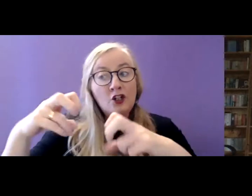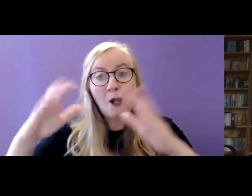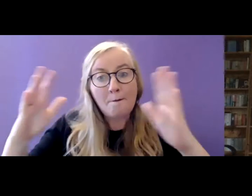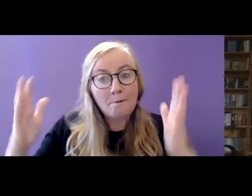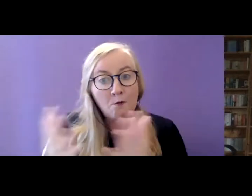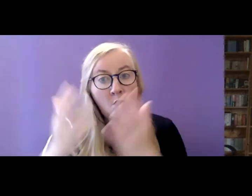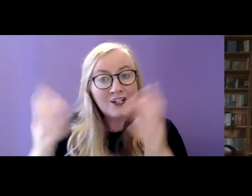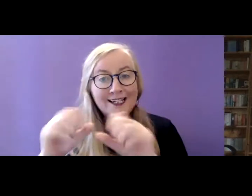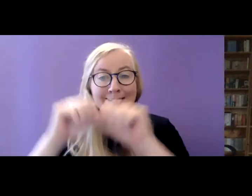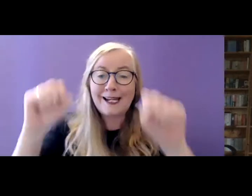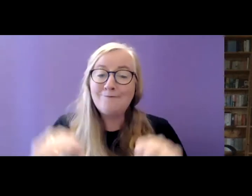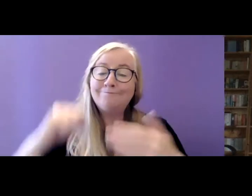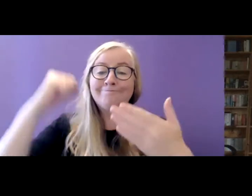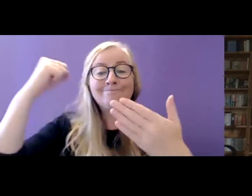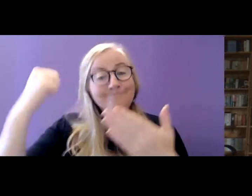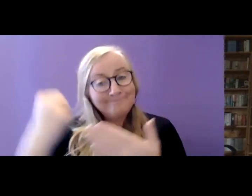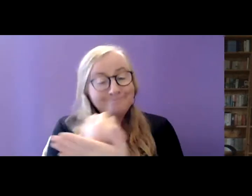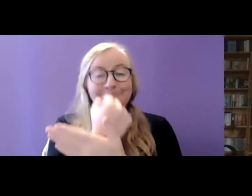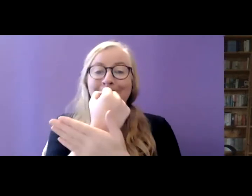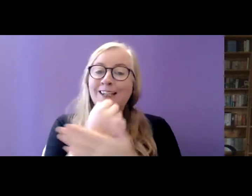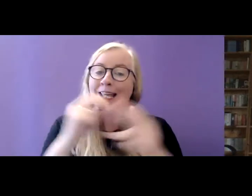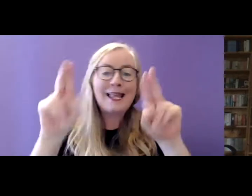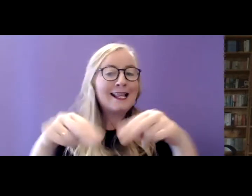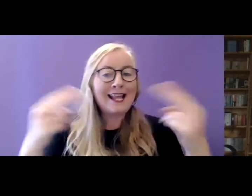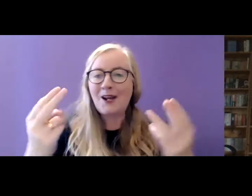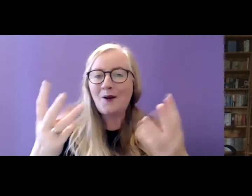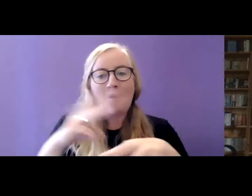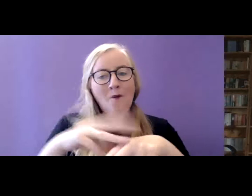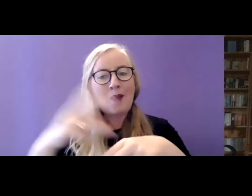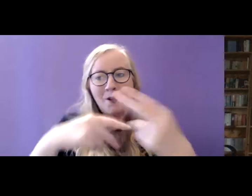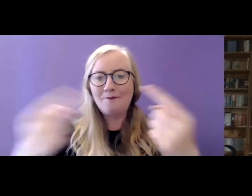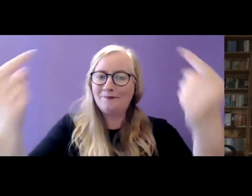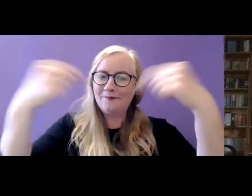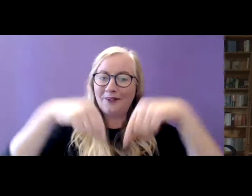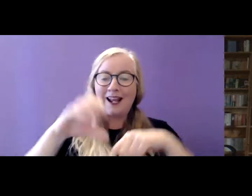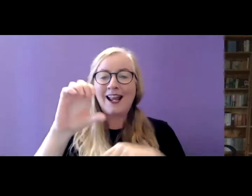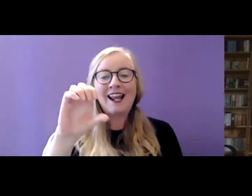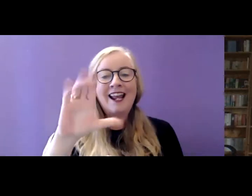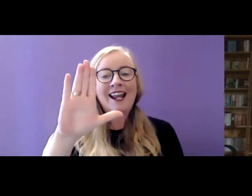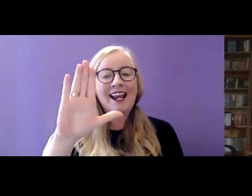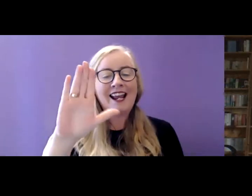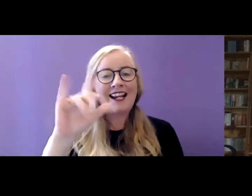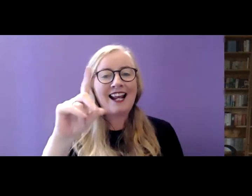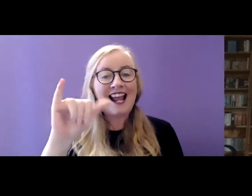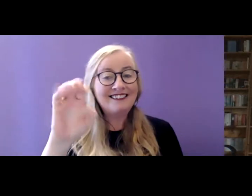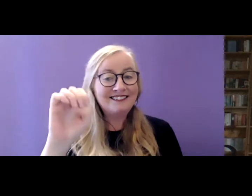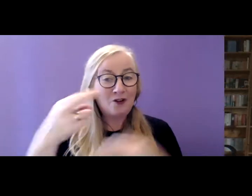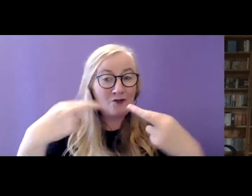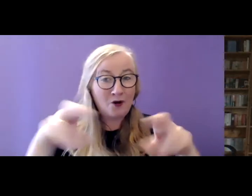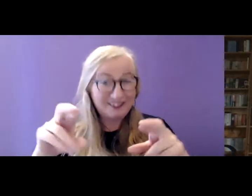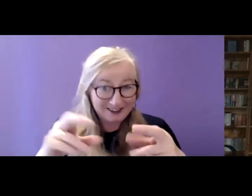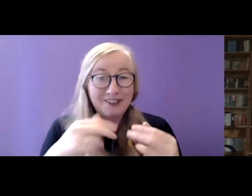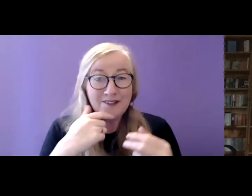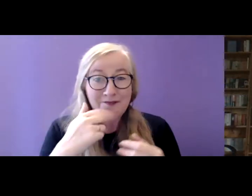it's only a terrible pity that we can't welcome you to our building on Clyde Road in Balls Bridge because it would have been lovely to see